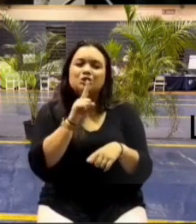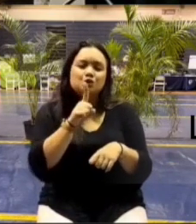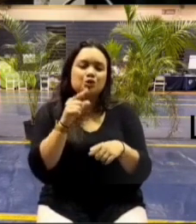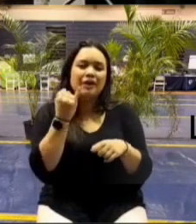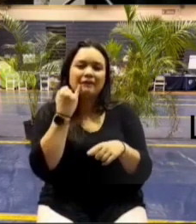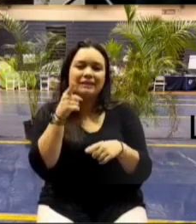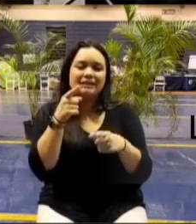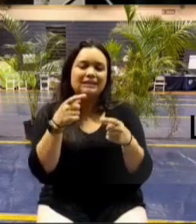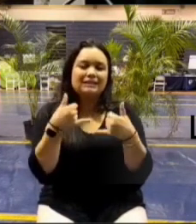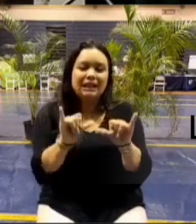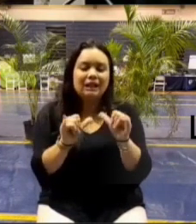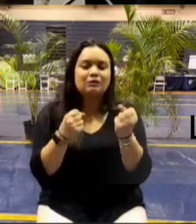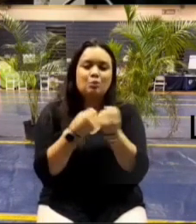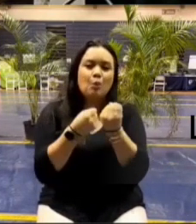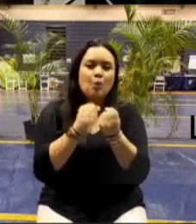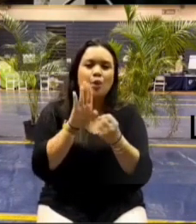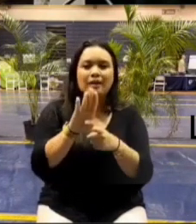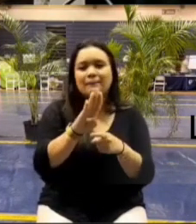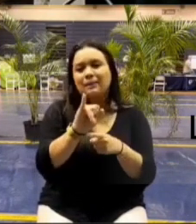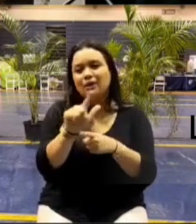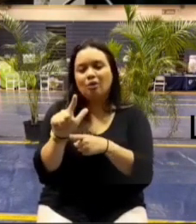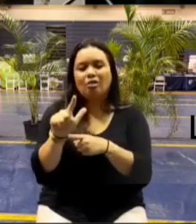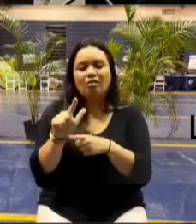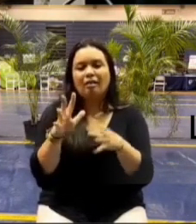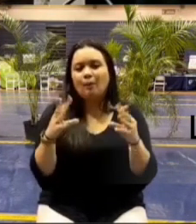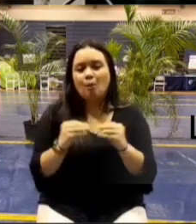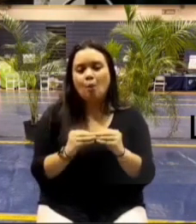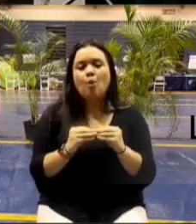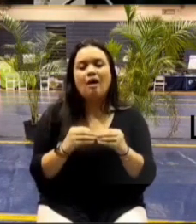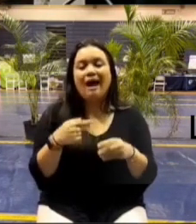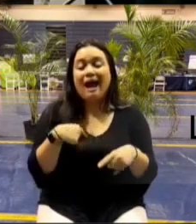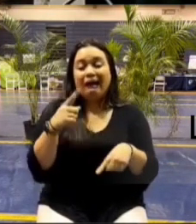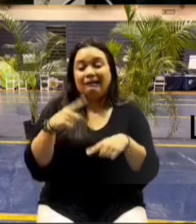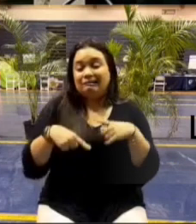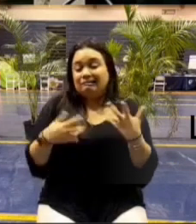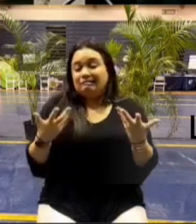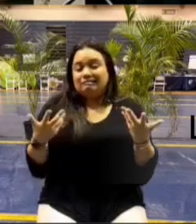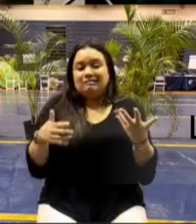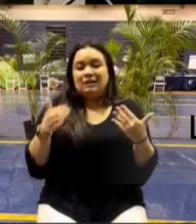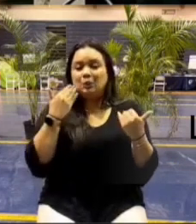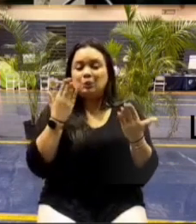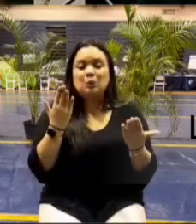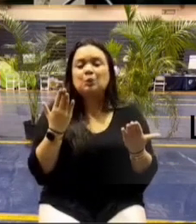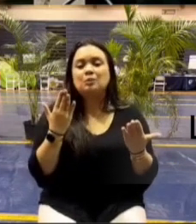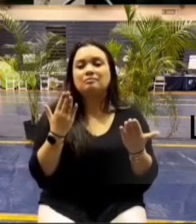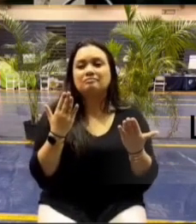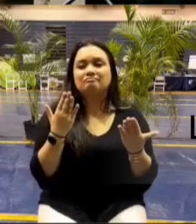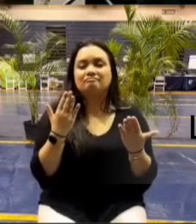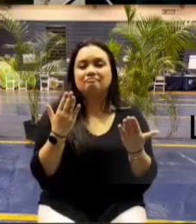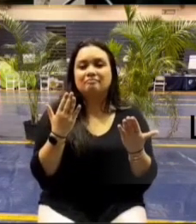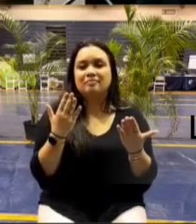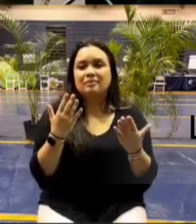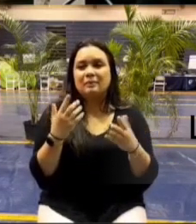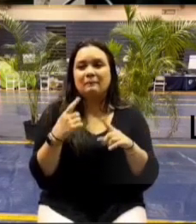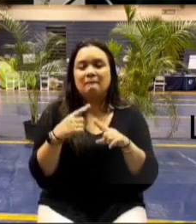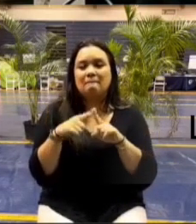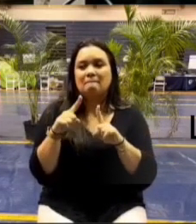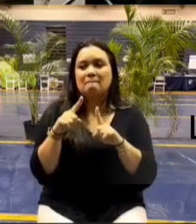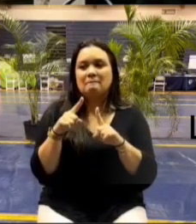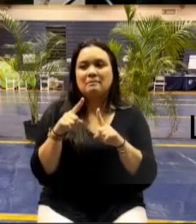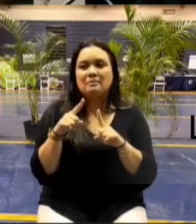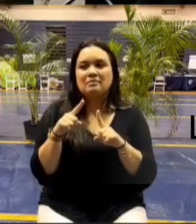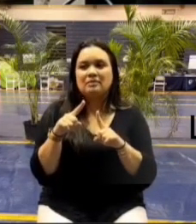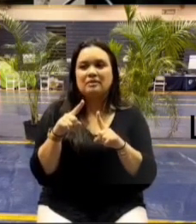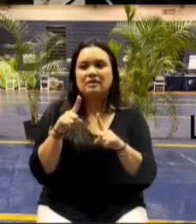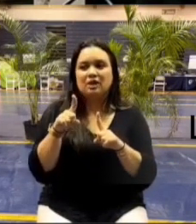his bill anymore i i can't really tell that but i obviously he was one of the co-sponsors of the bill and um